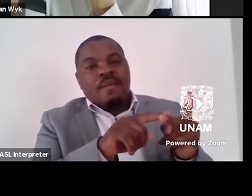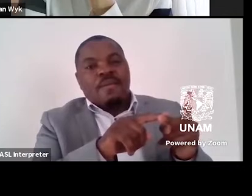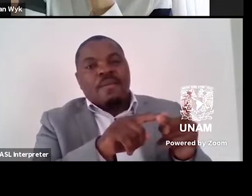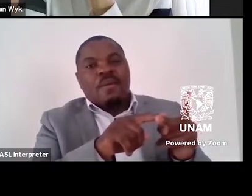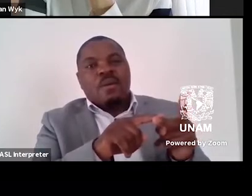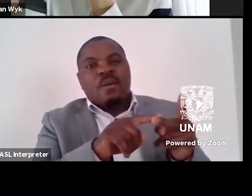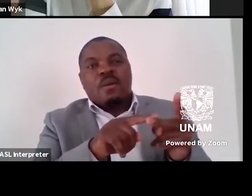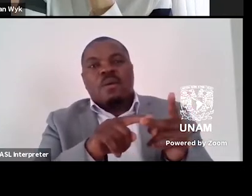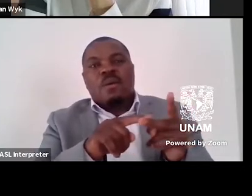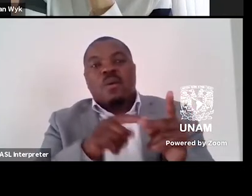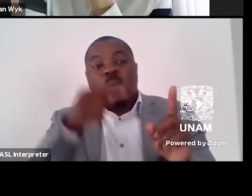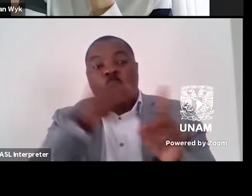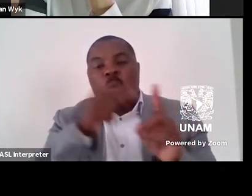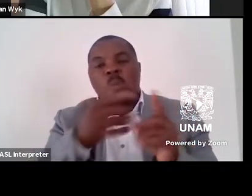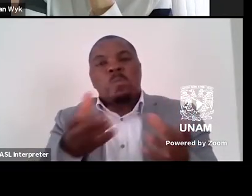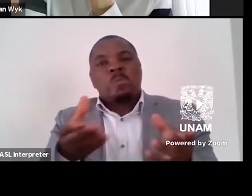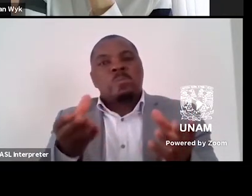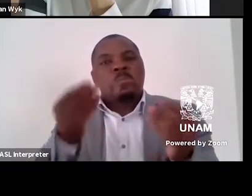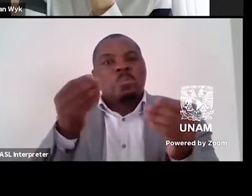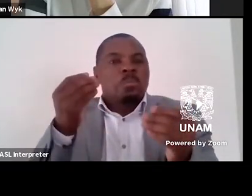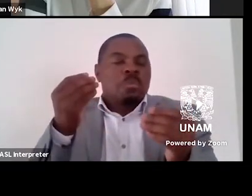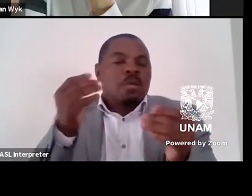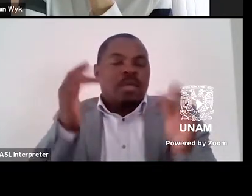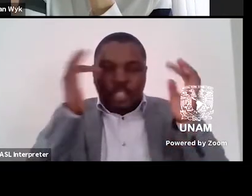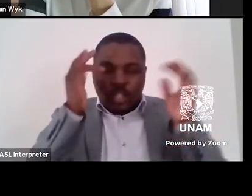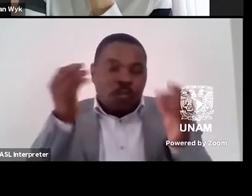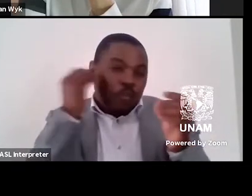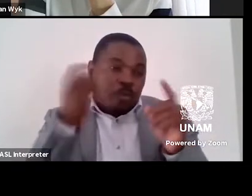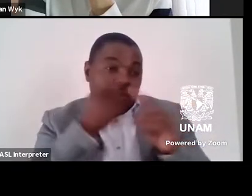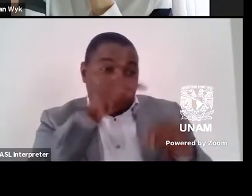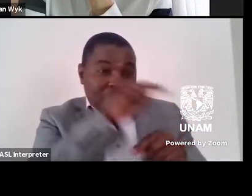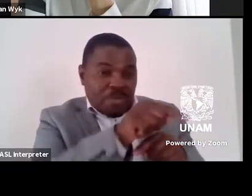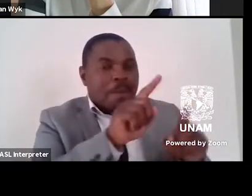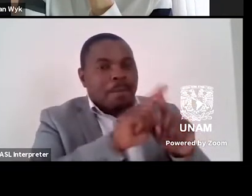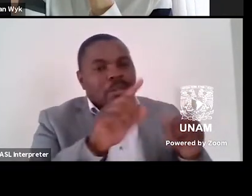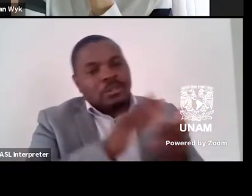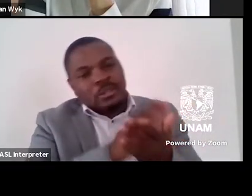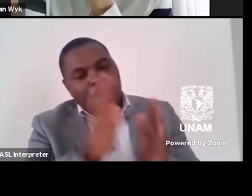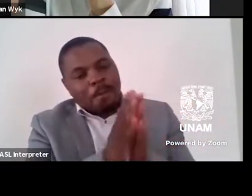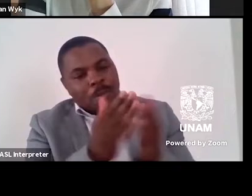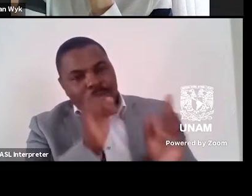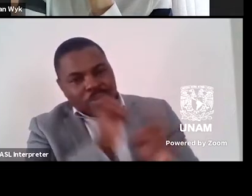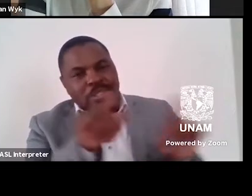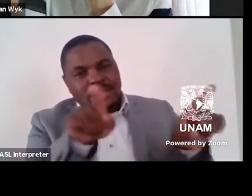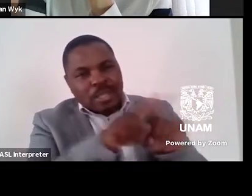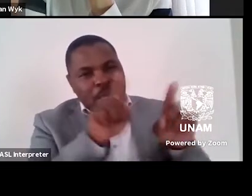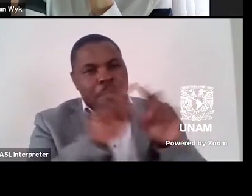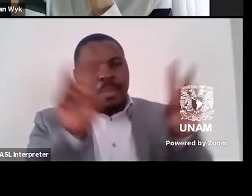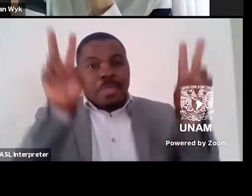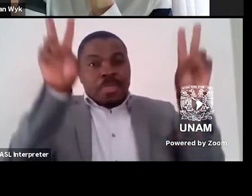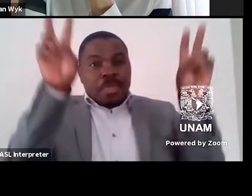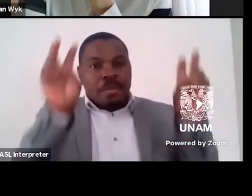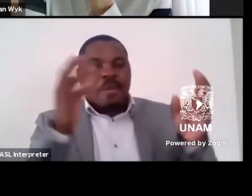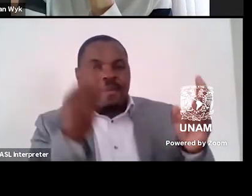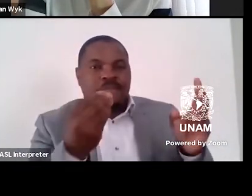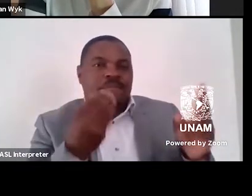received his intellectual formation in Mexico and some of his novels share common themes. The onset